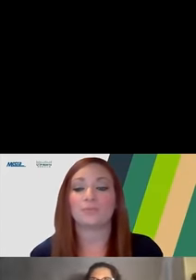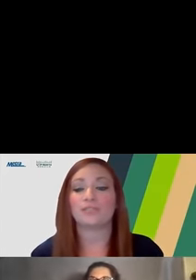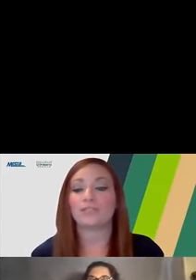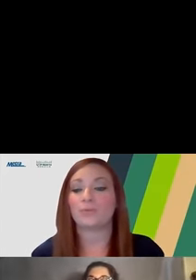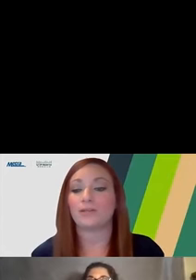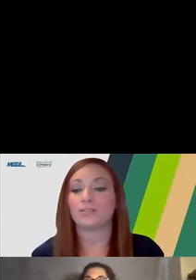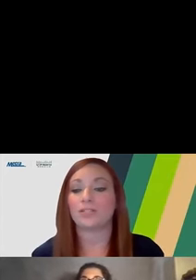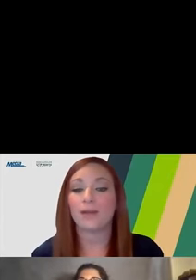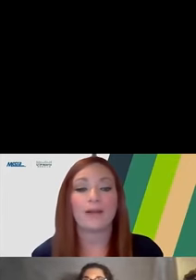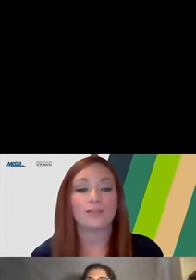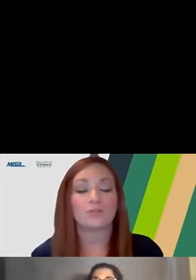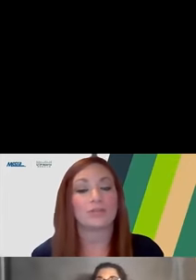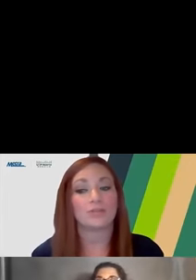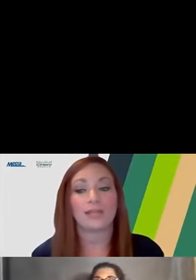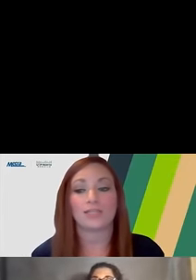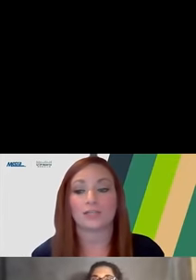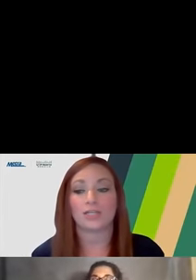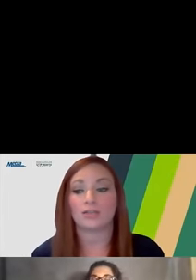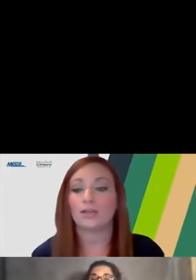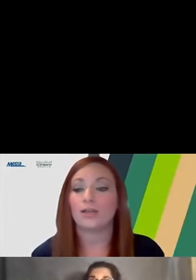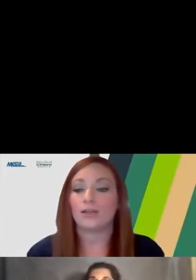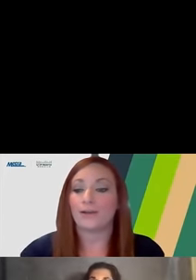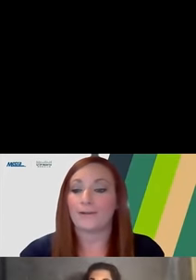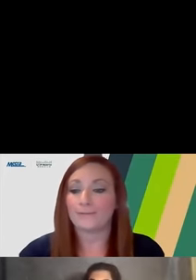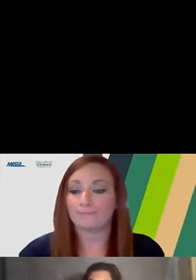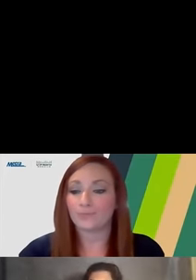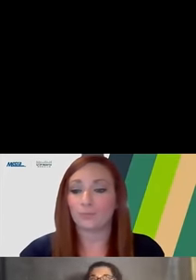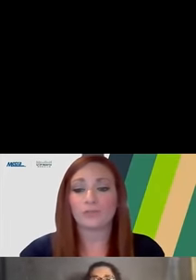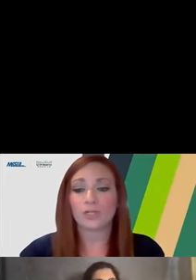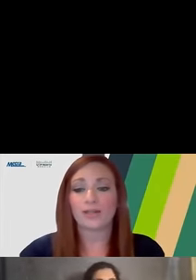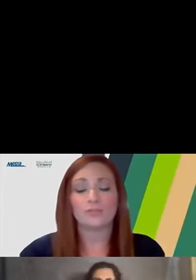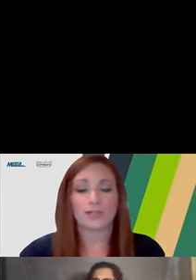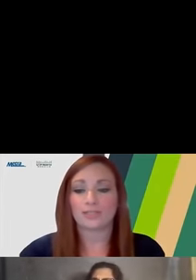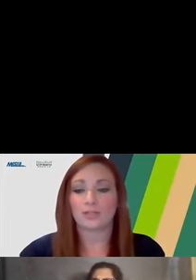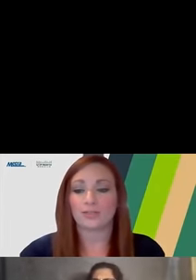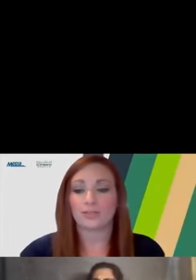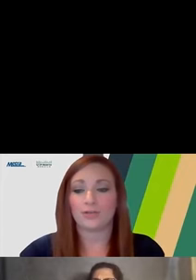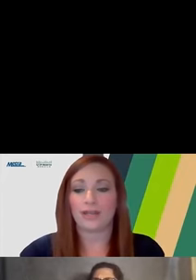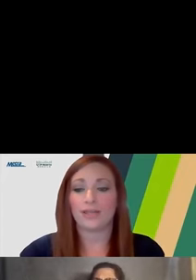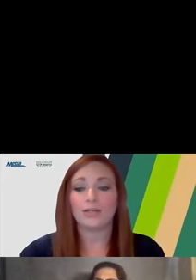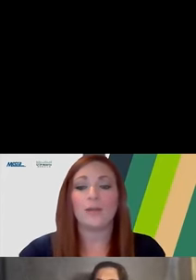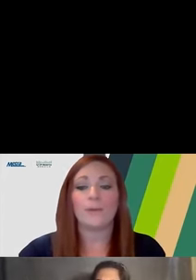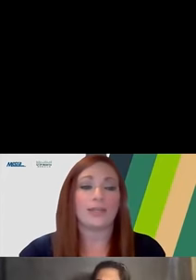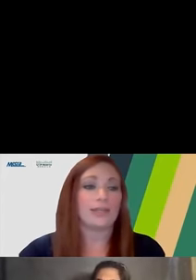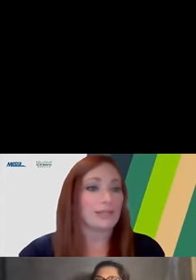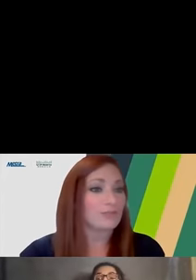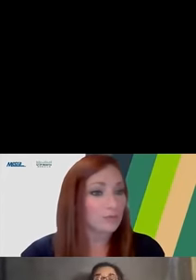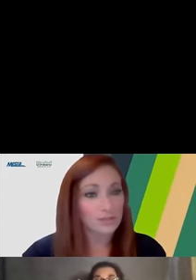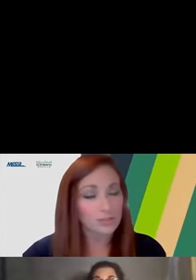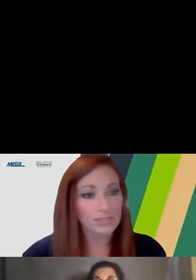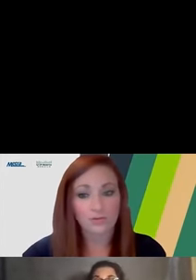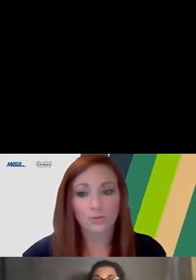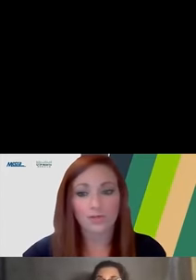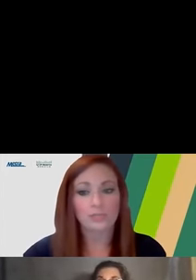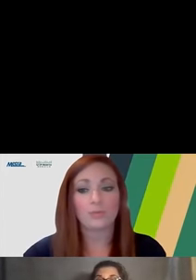presentation, please type it into the chat box or the Q&A section, and we will try to address it during the Q&A, but even